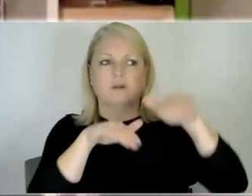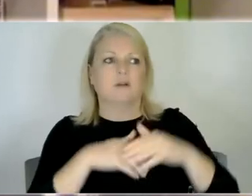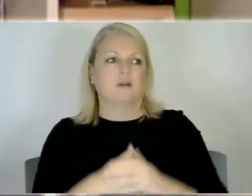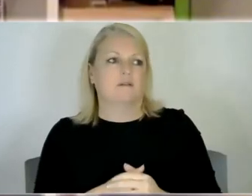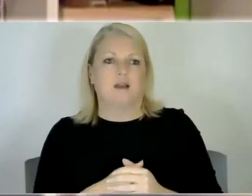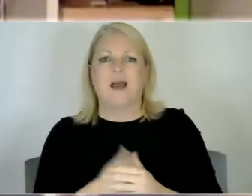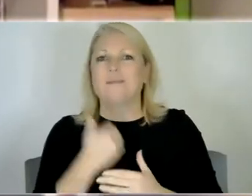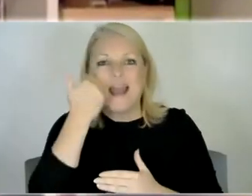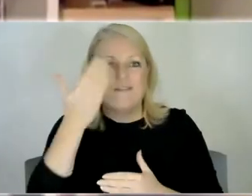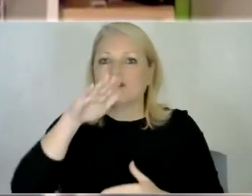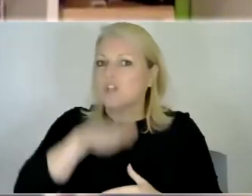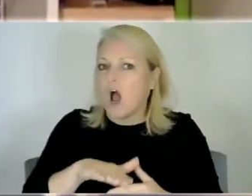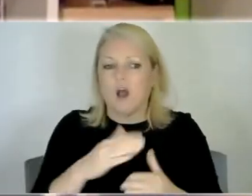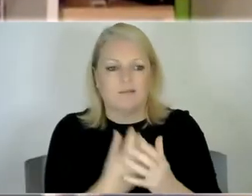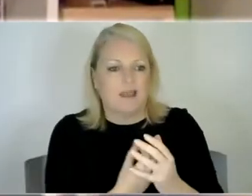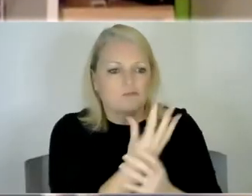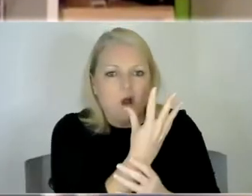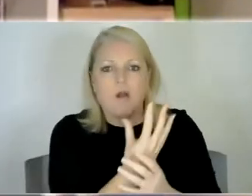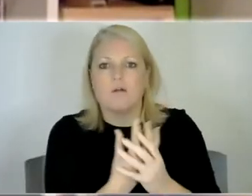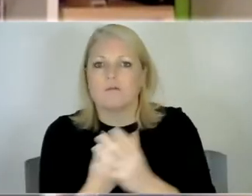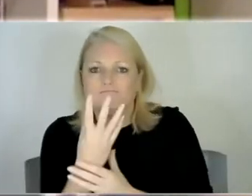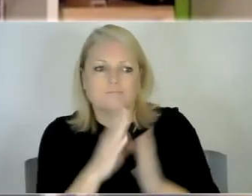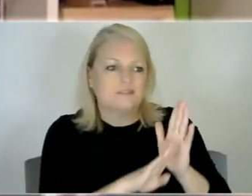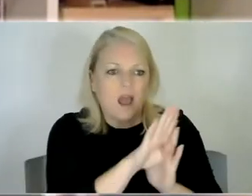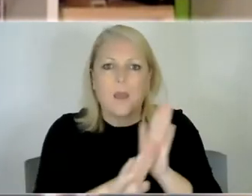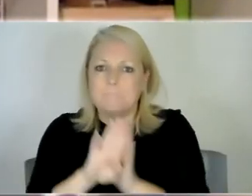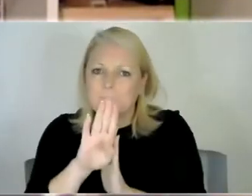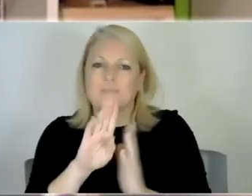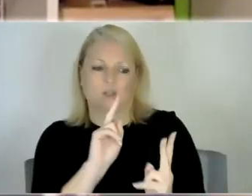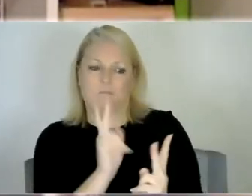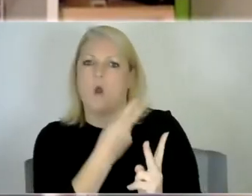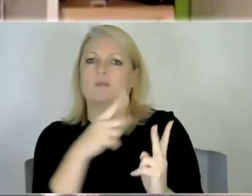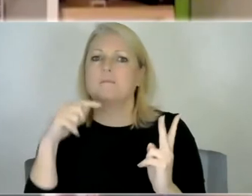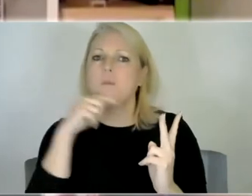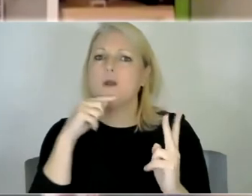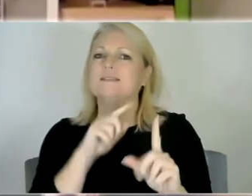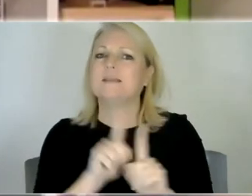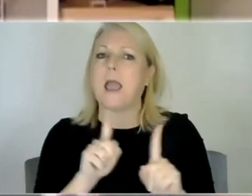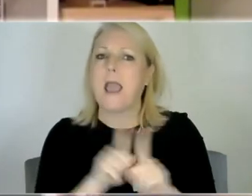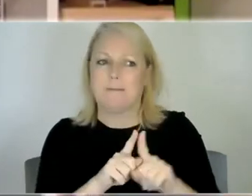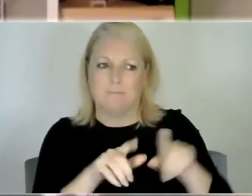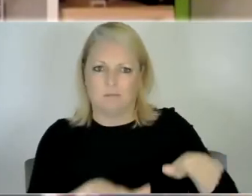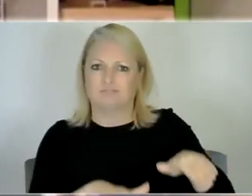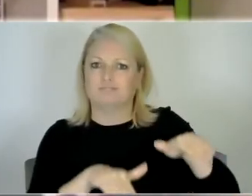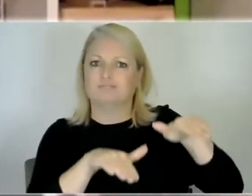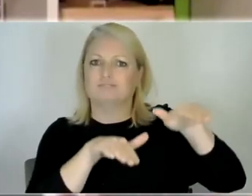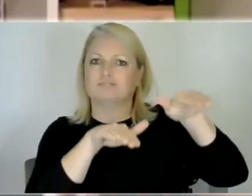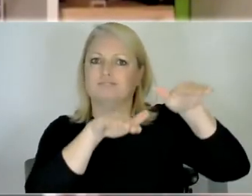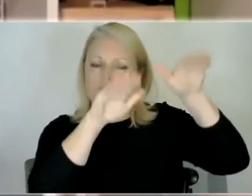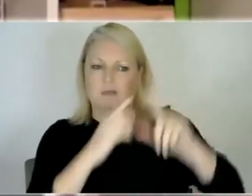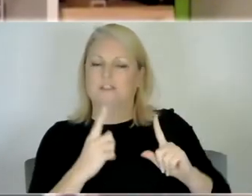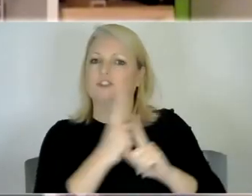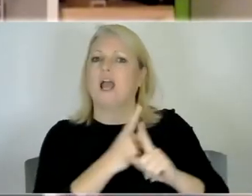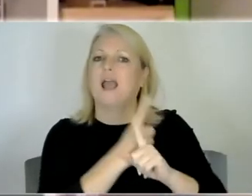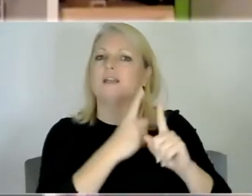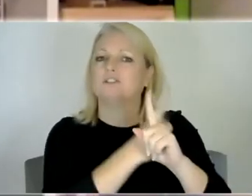you know grow and develop and and I think it's the same you know it's obviously the same with with our kids whether they're autistic or